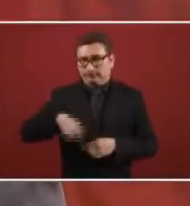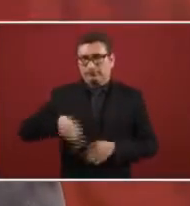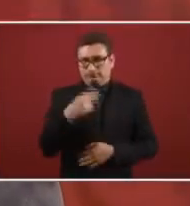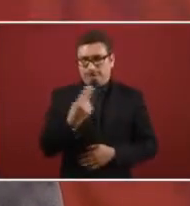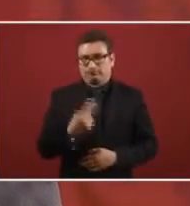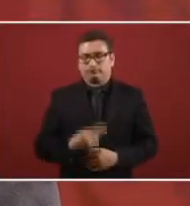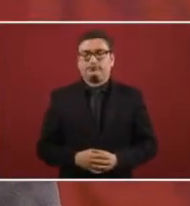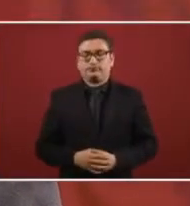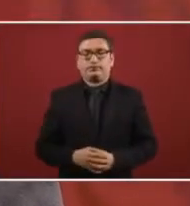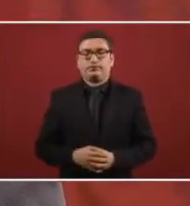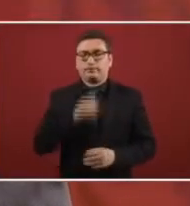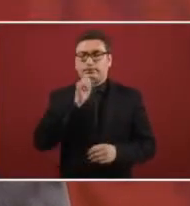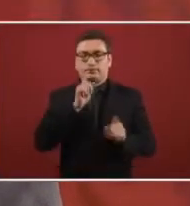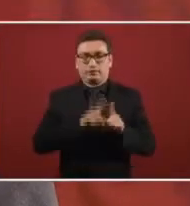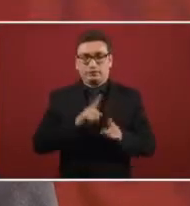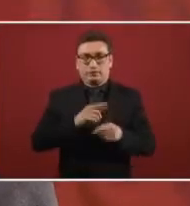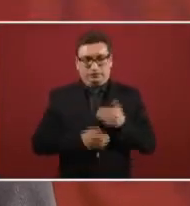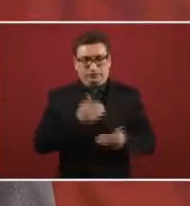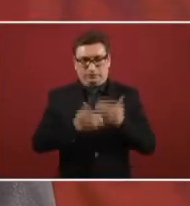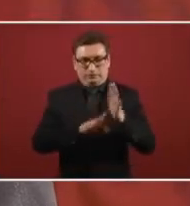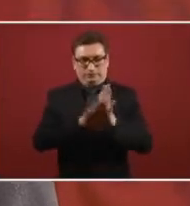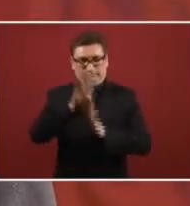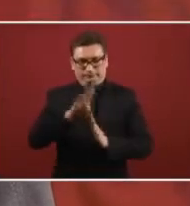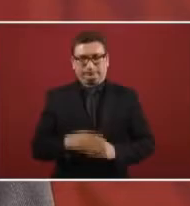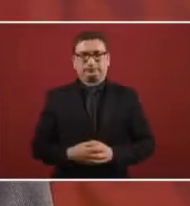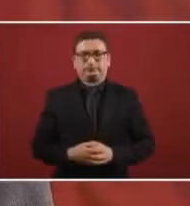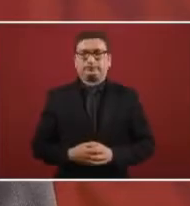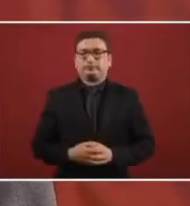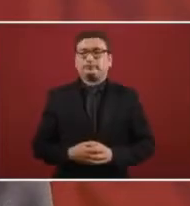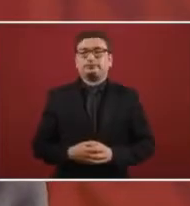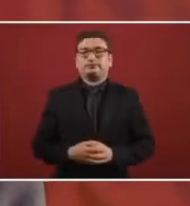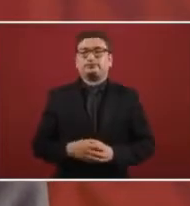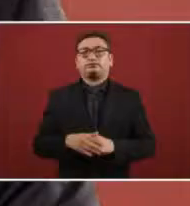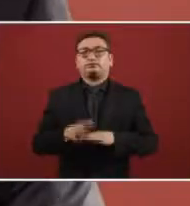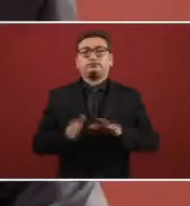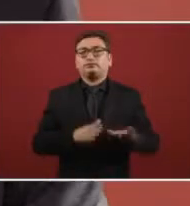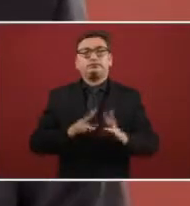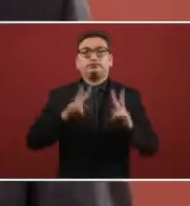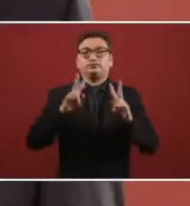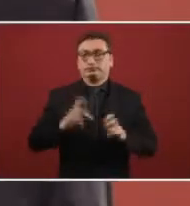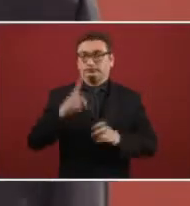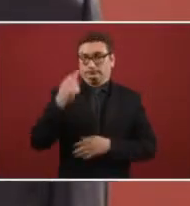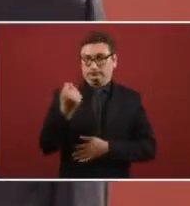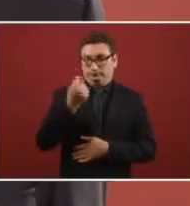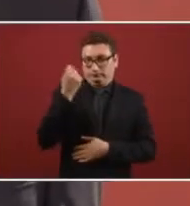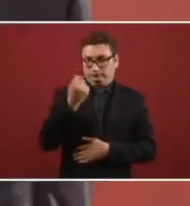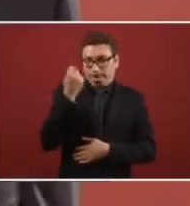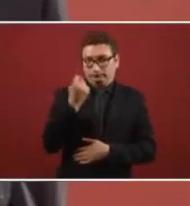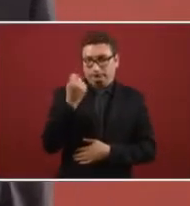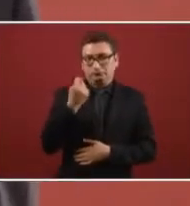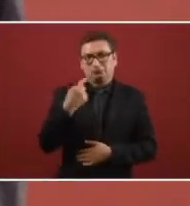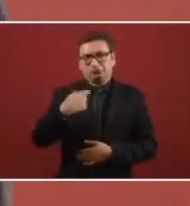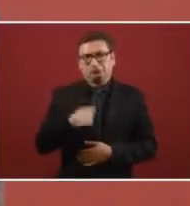We also have to advance in that. In the technological